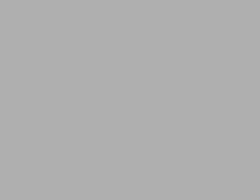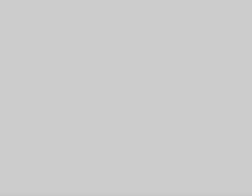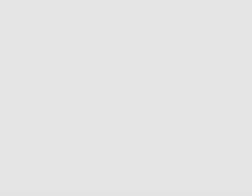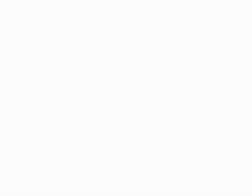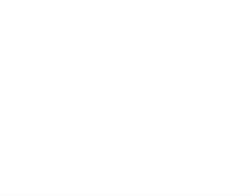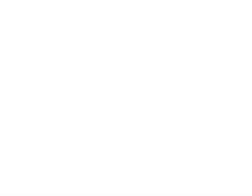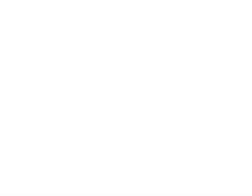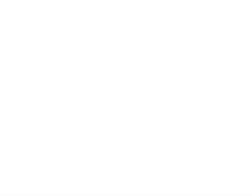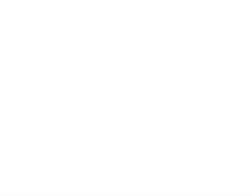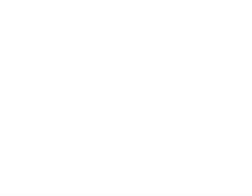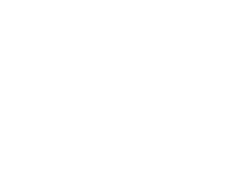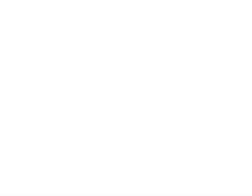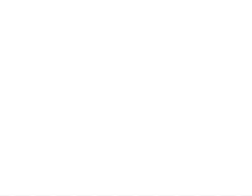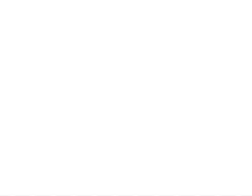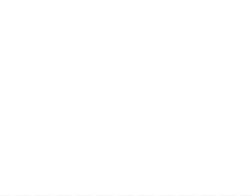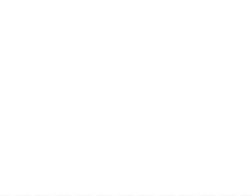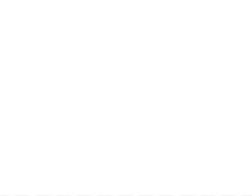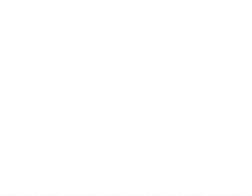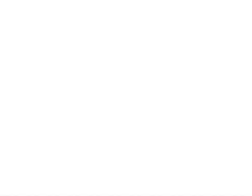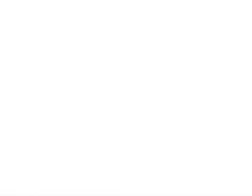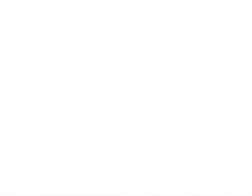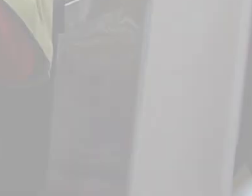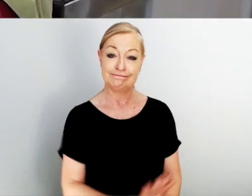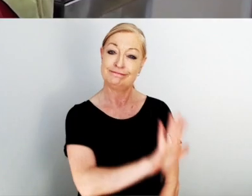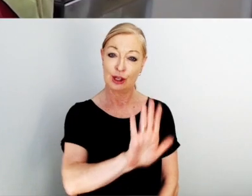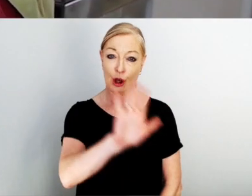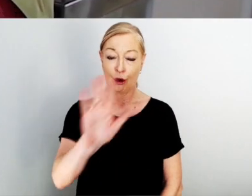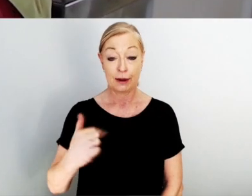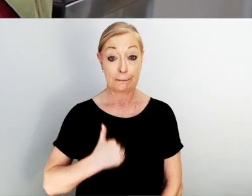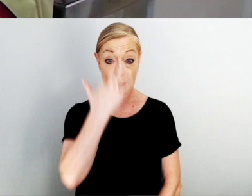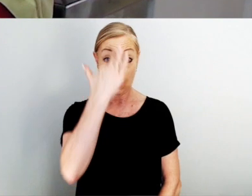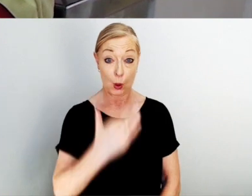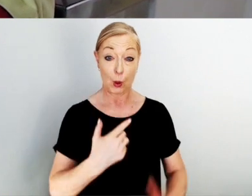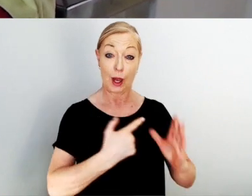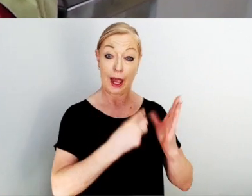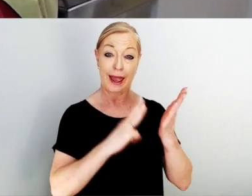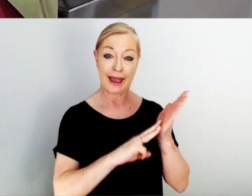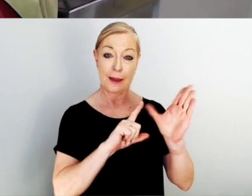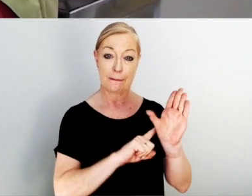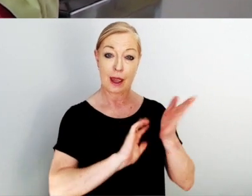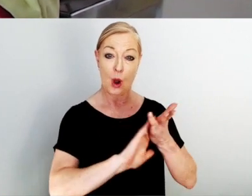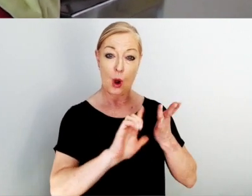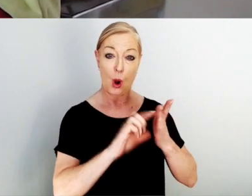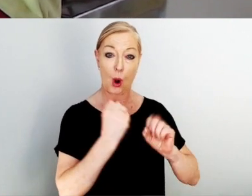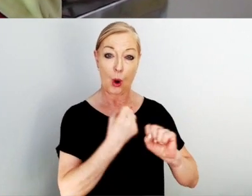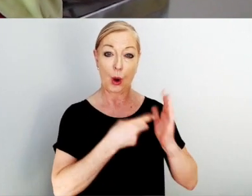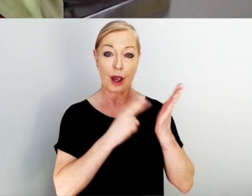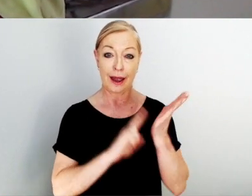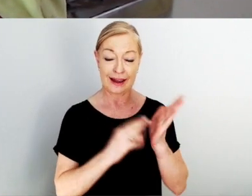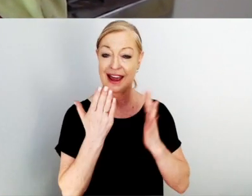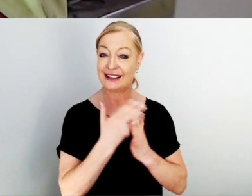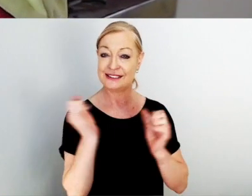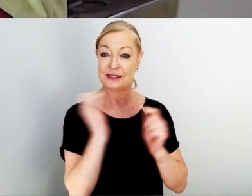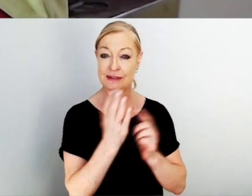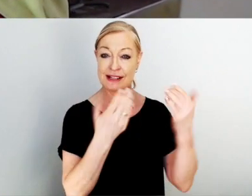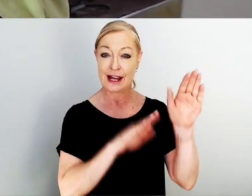Access Matters Aotearoa, the bill should apply to all. Hiro, my name is Amy Hogan, Access Matters Aotearoa